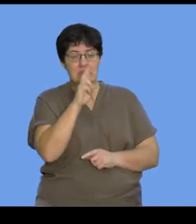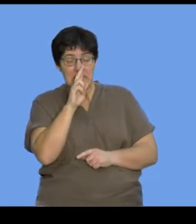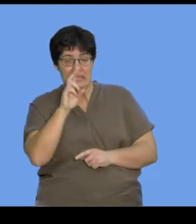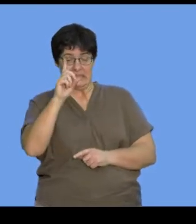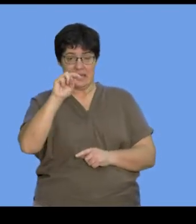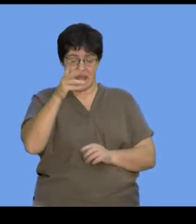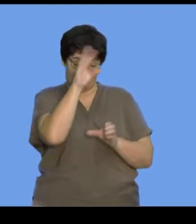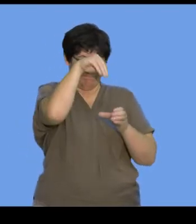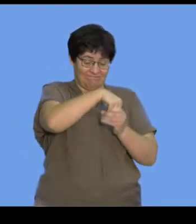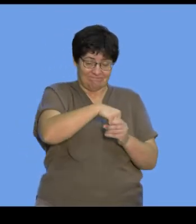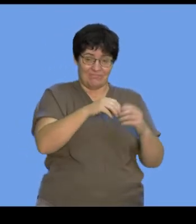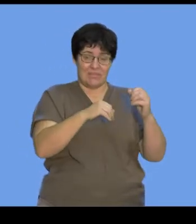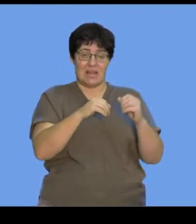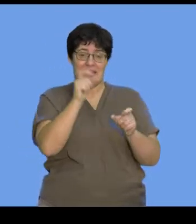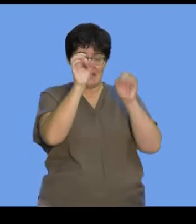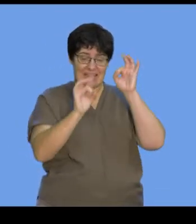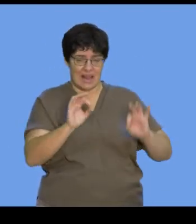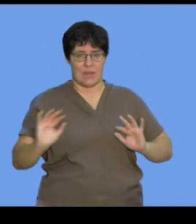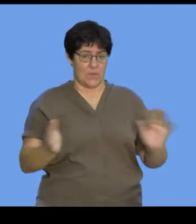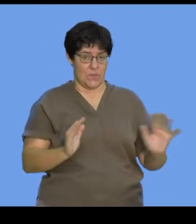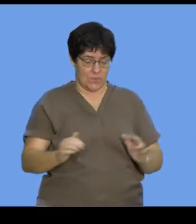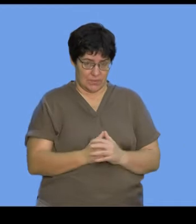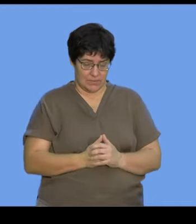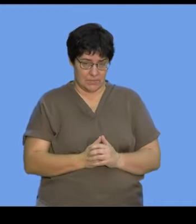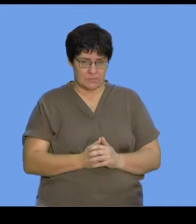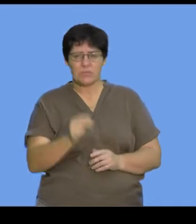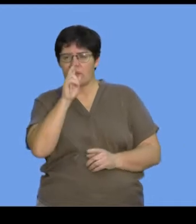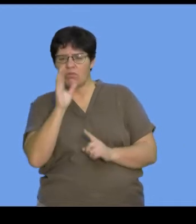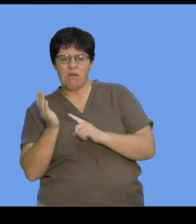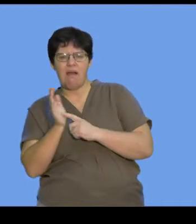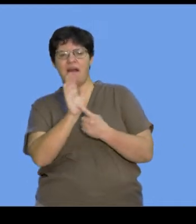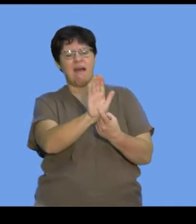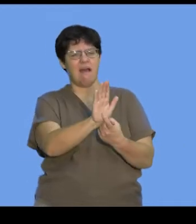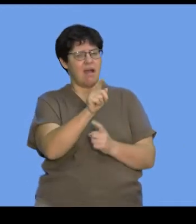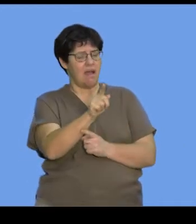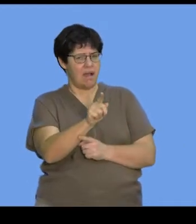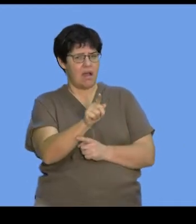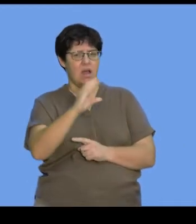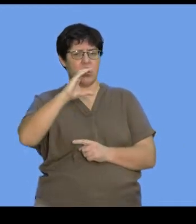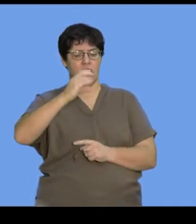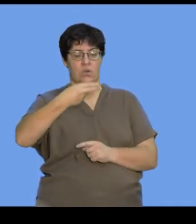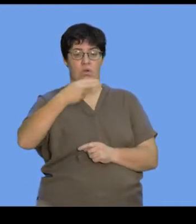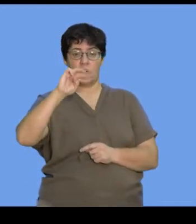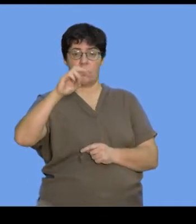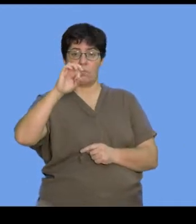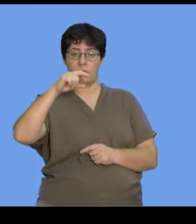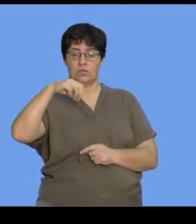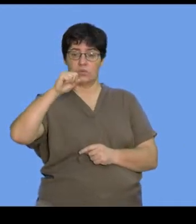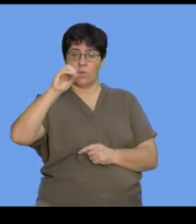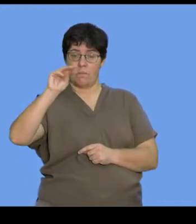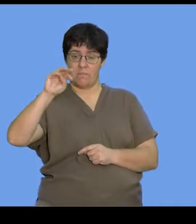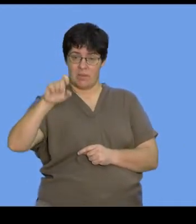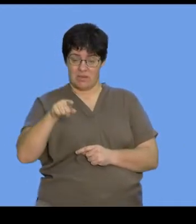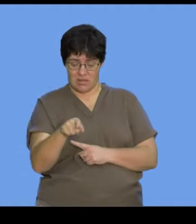into a cell. So it's important that often when we look at the illustrations that represent a chromosome, it's important that you